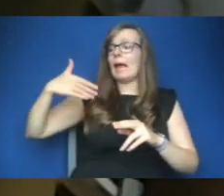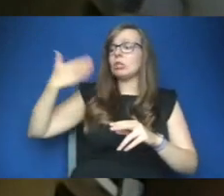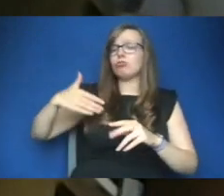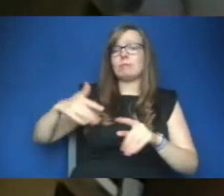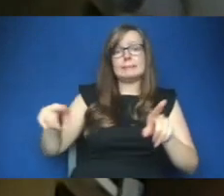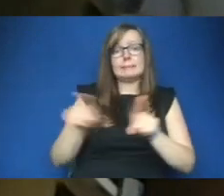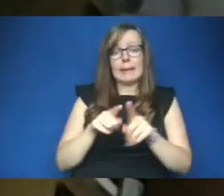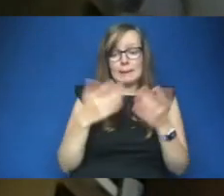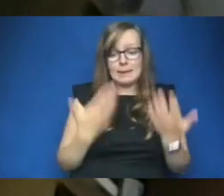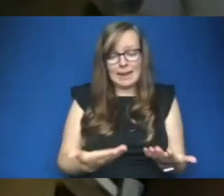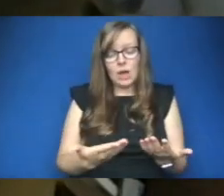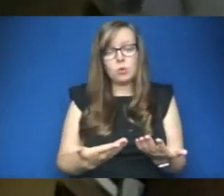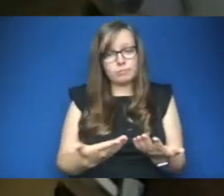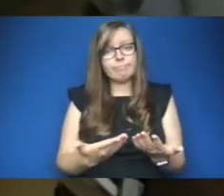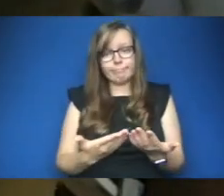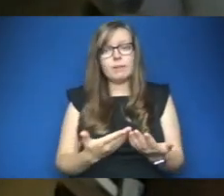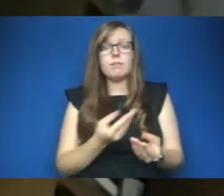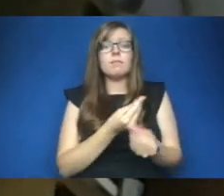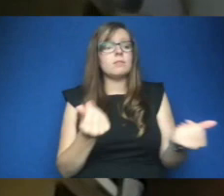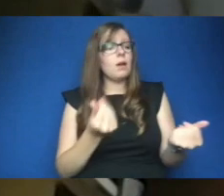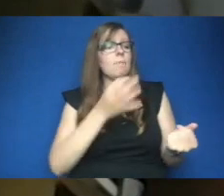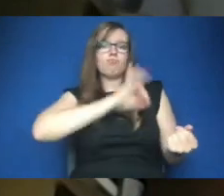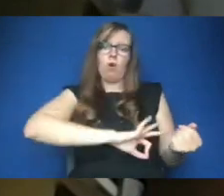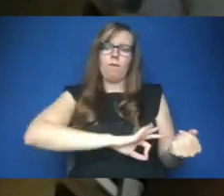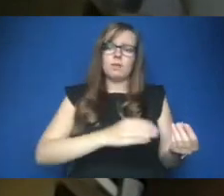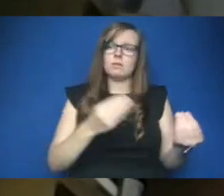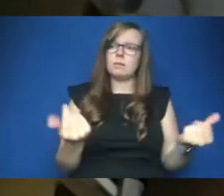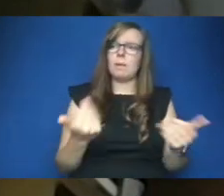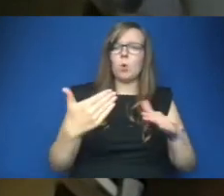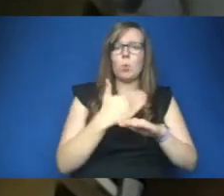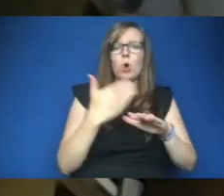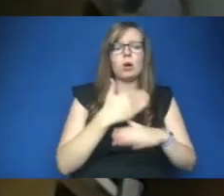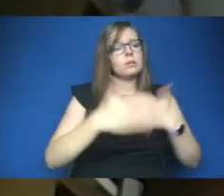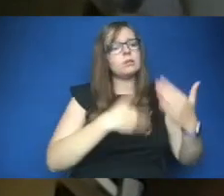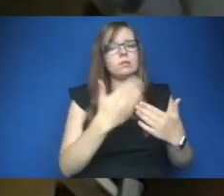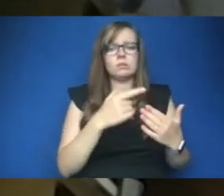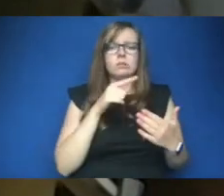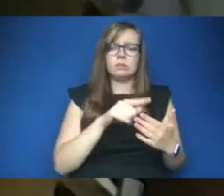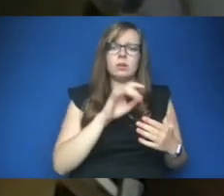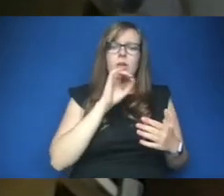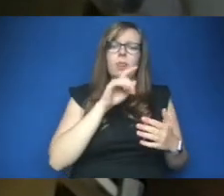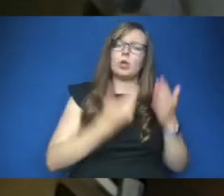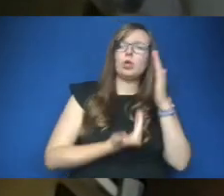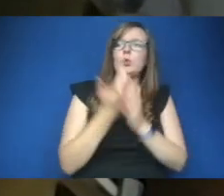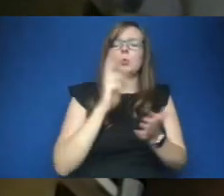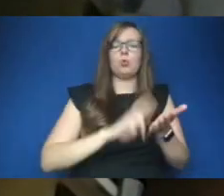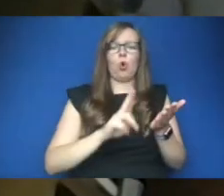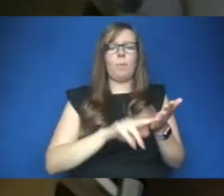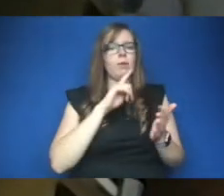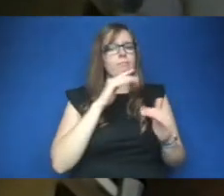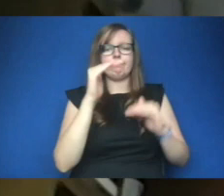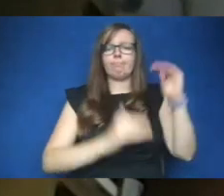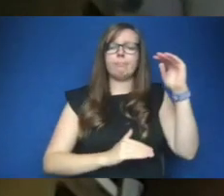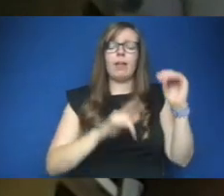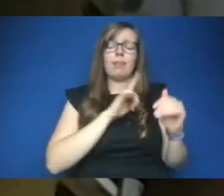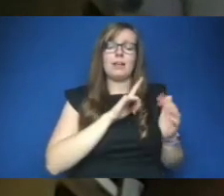profit whilst the workers the new for new workers the new normal will be horrifying brutal and unjust that that's why unison represent